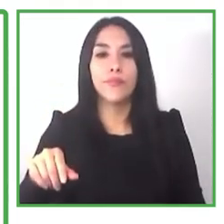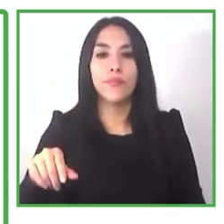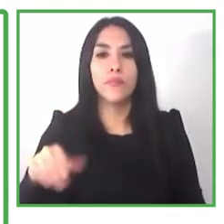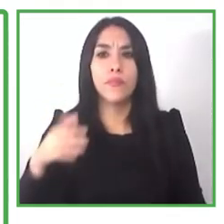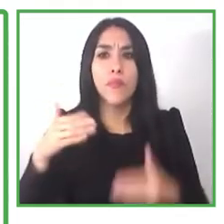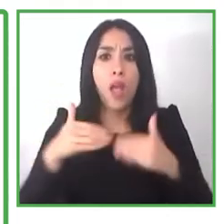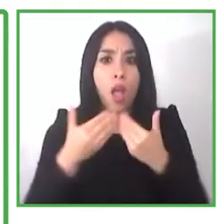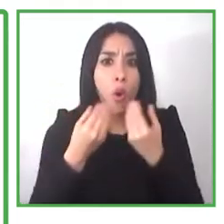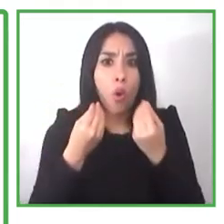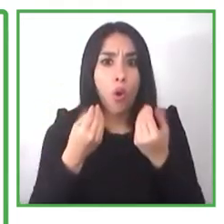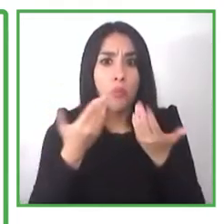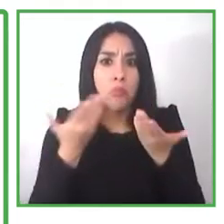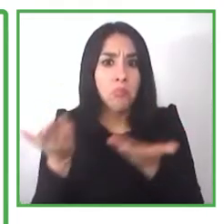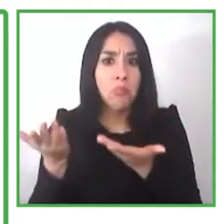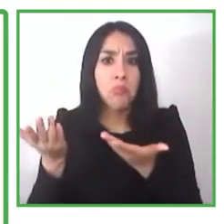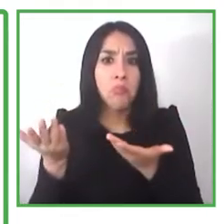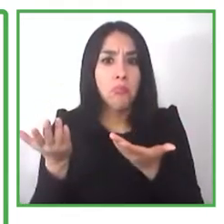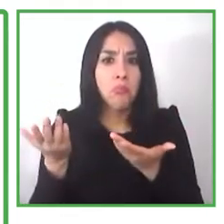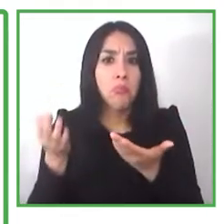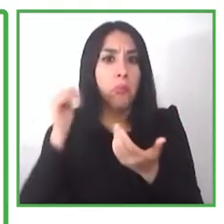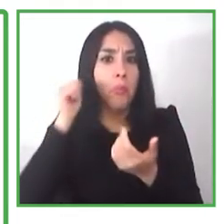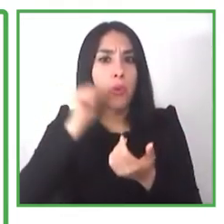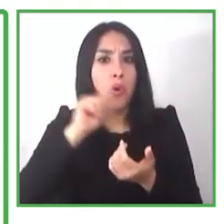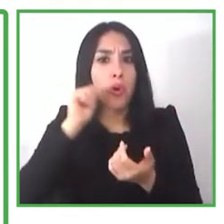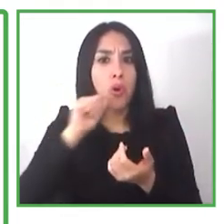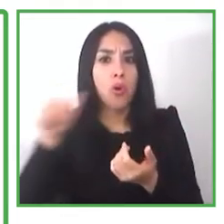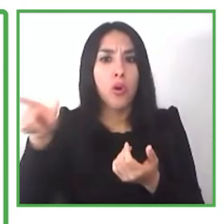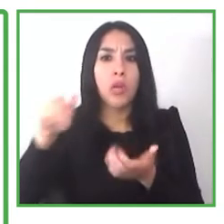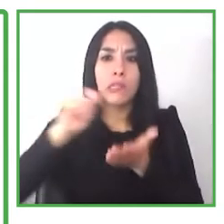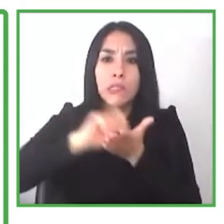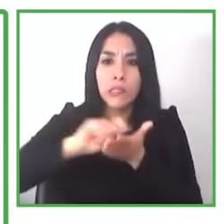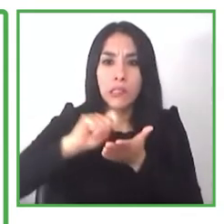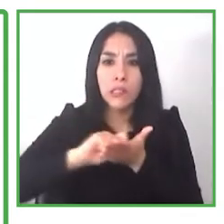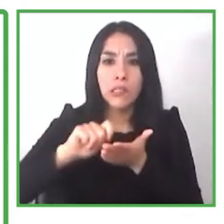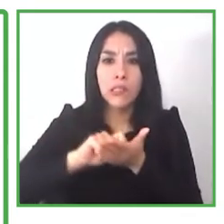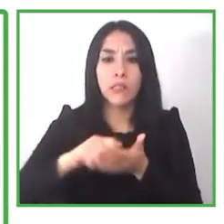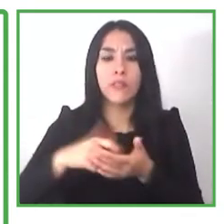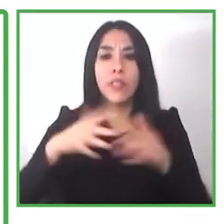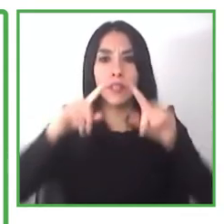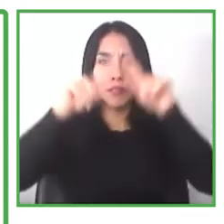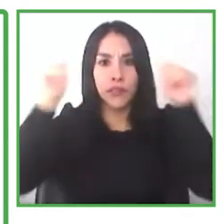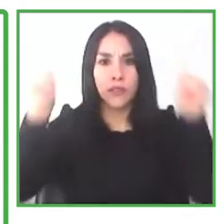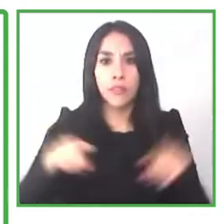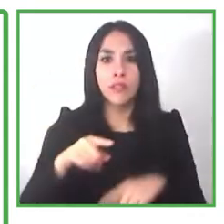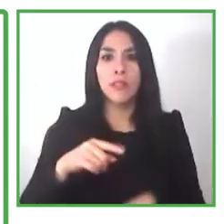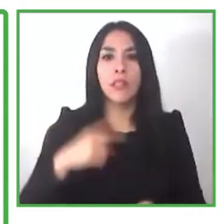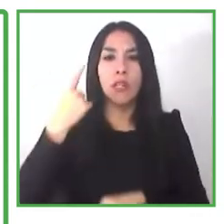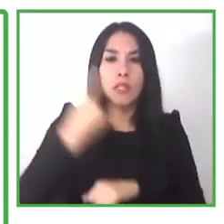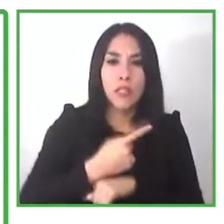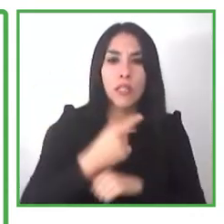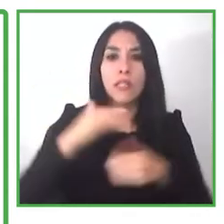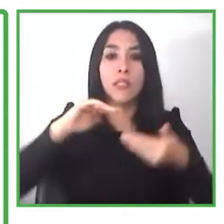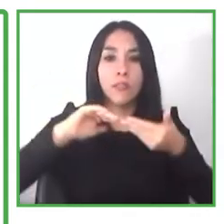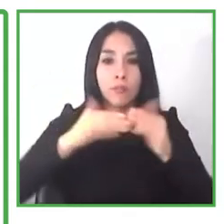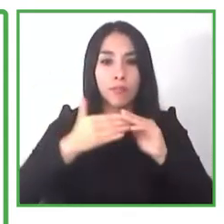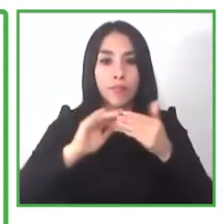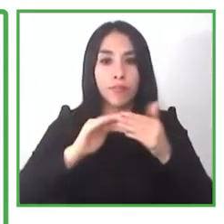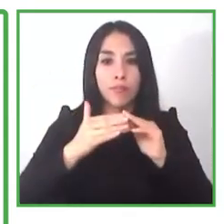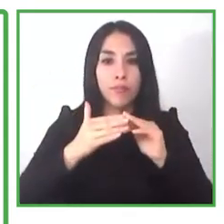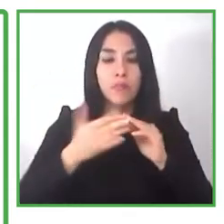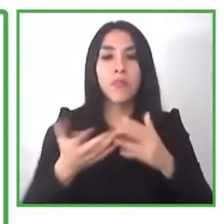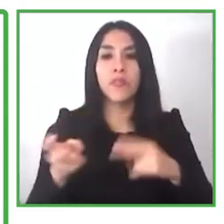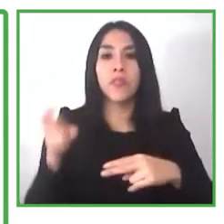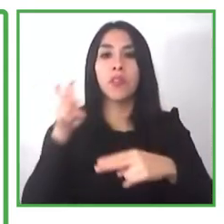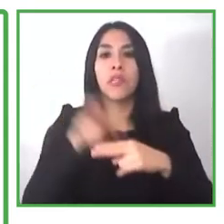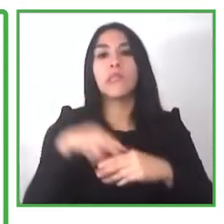so they sat down and they said well why don't we try and see if we can't get nadine to a position where